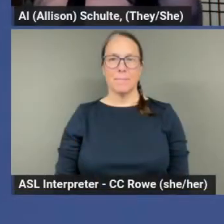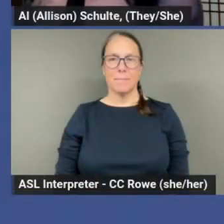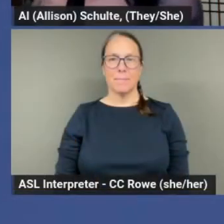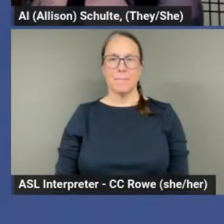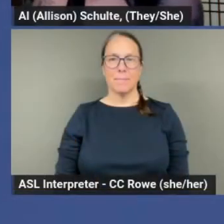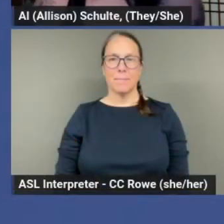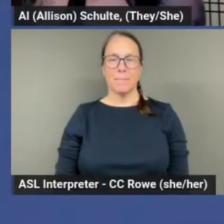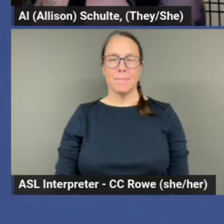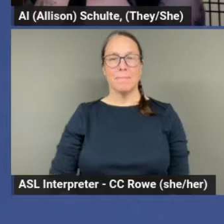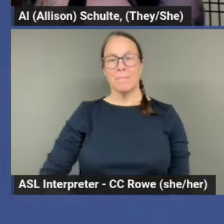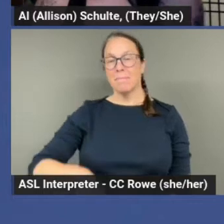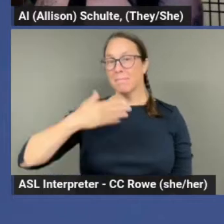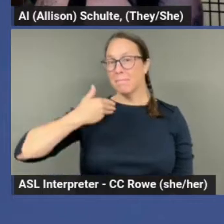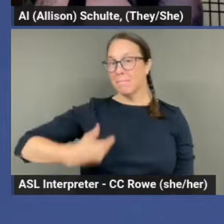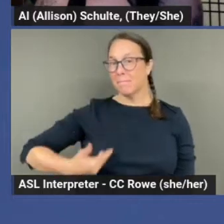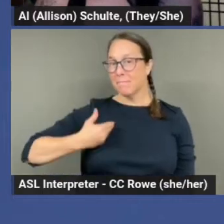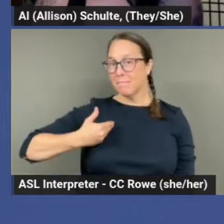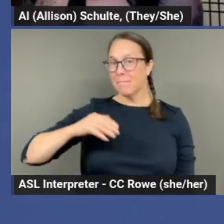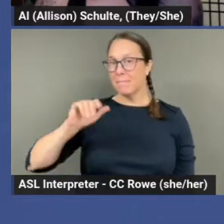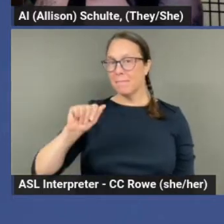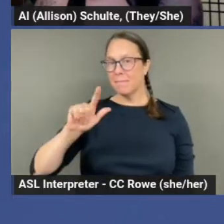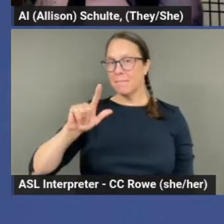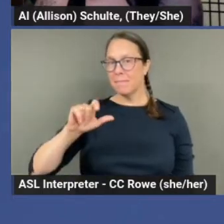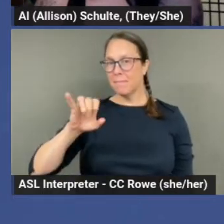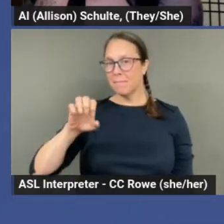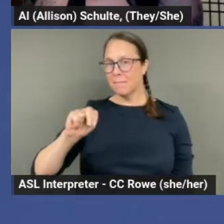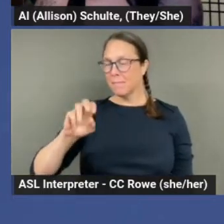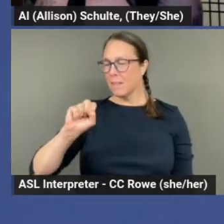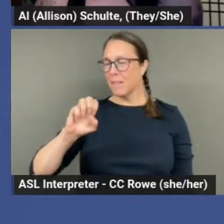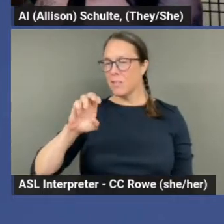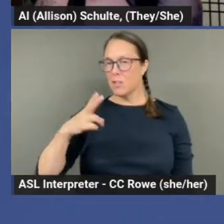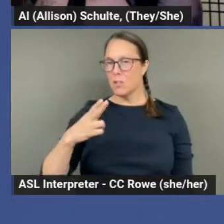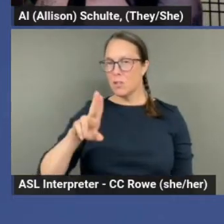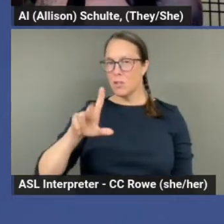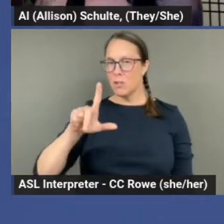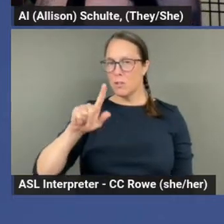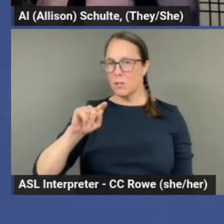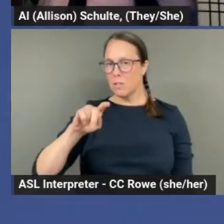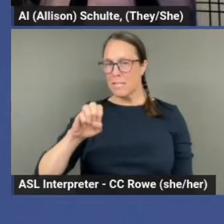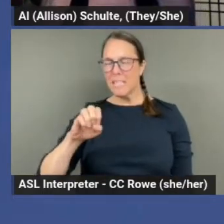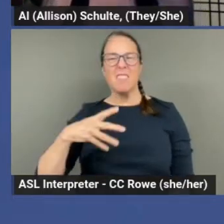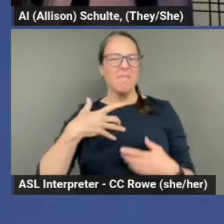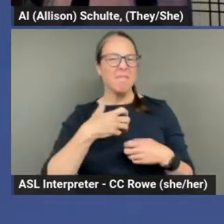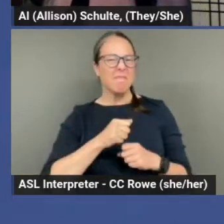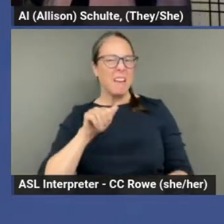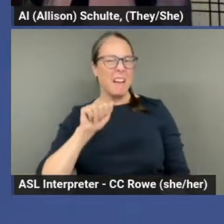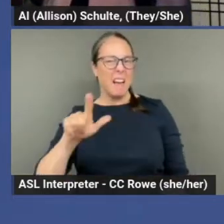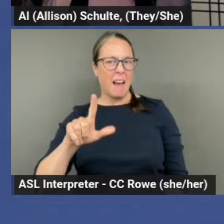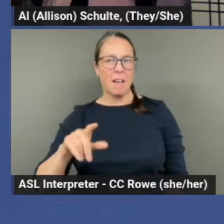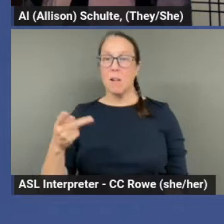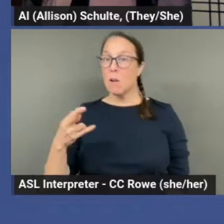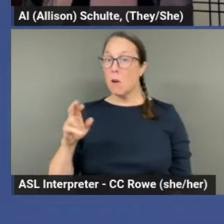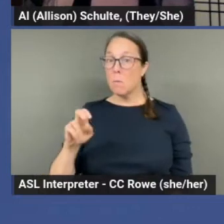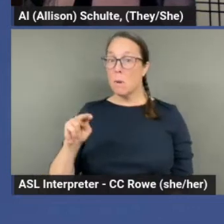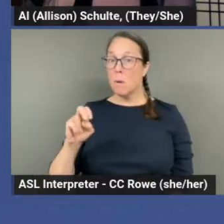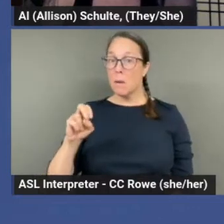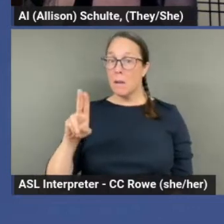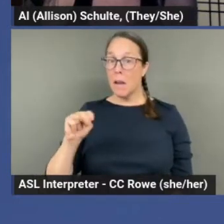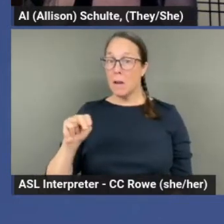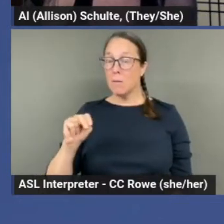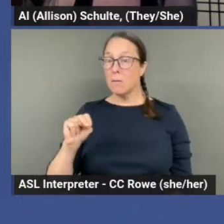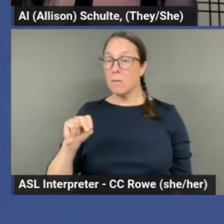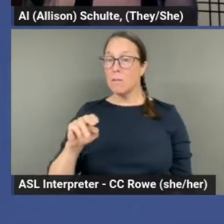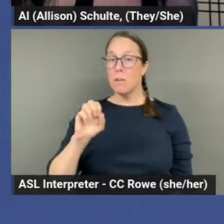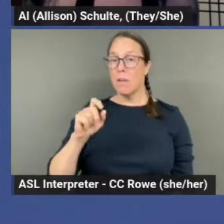My name is Allison Schulte. I also go by Al. My pronouns are they, she,